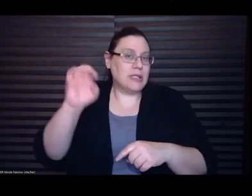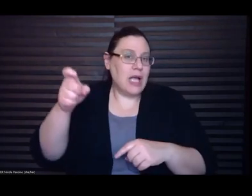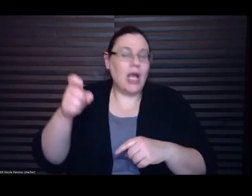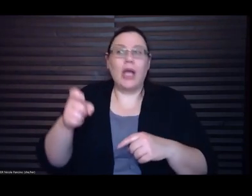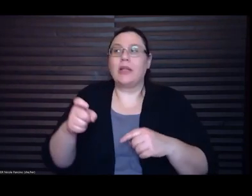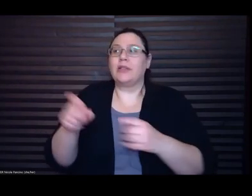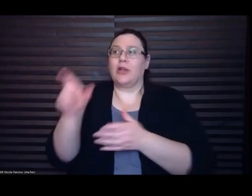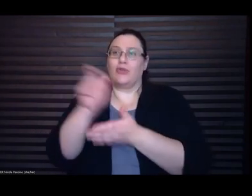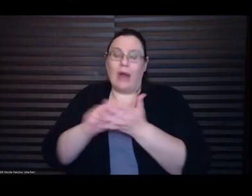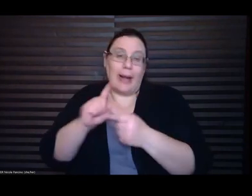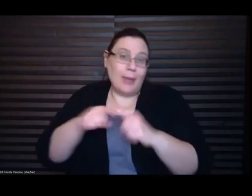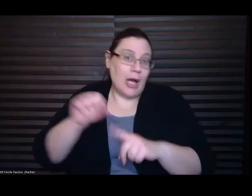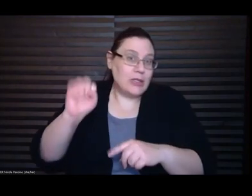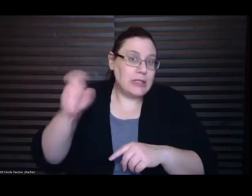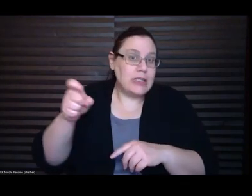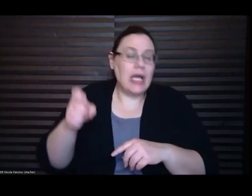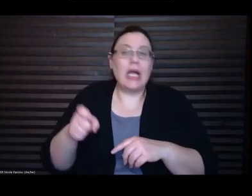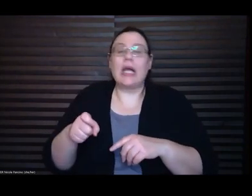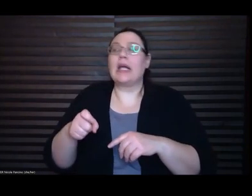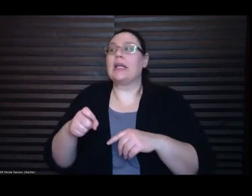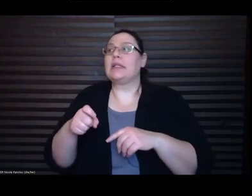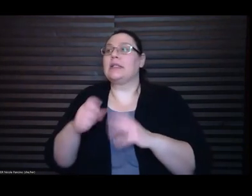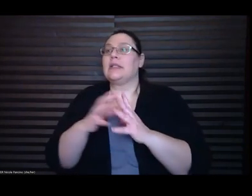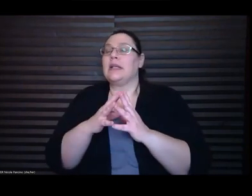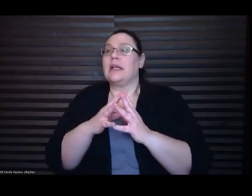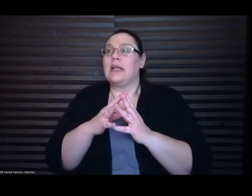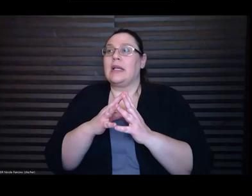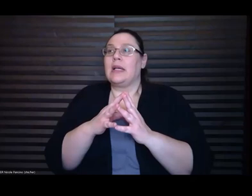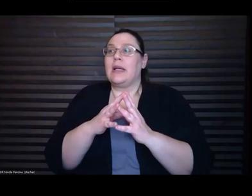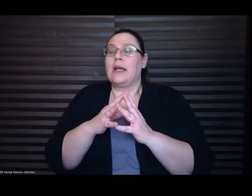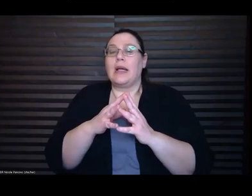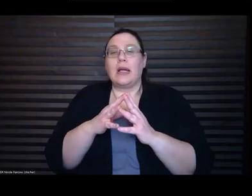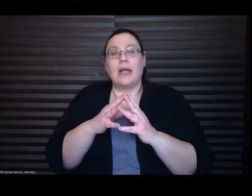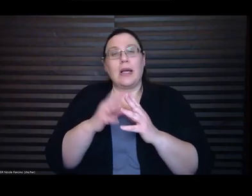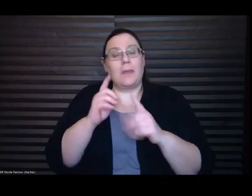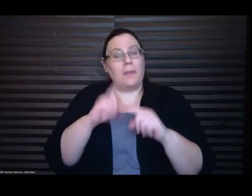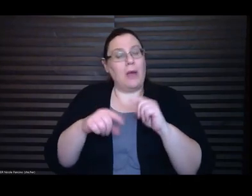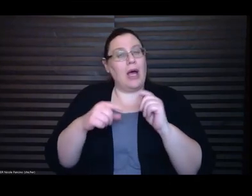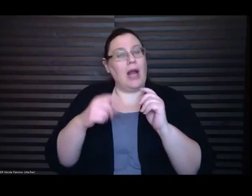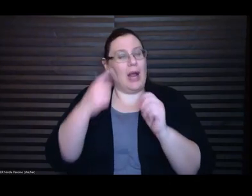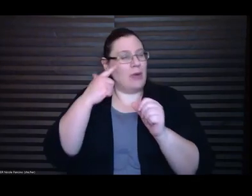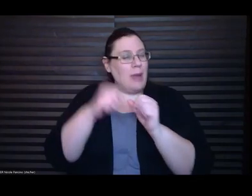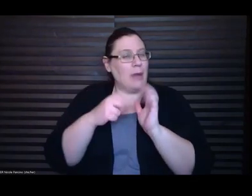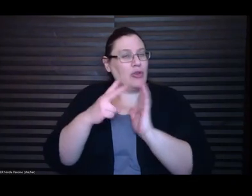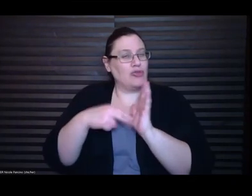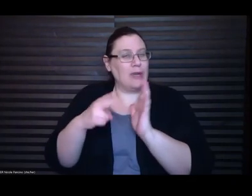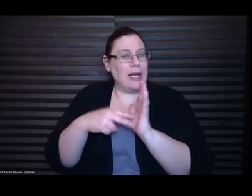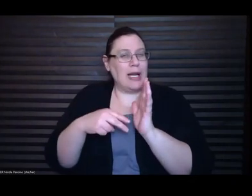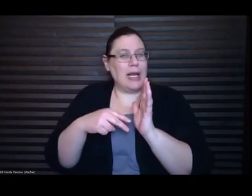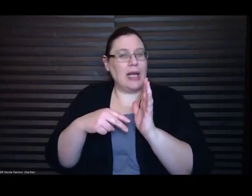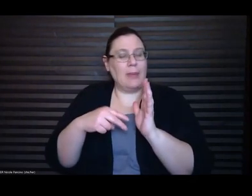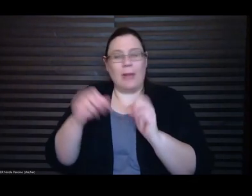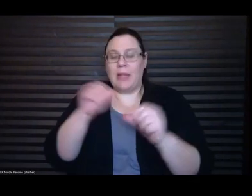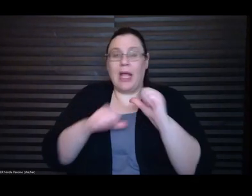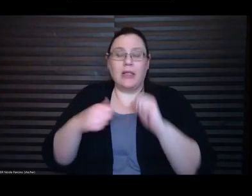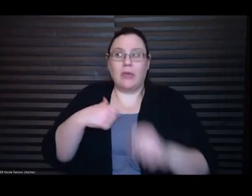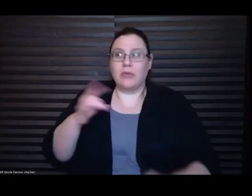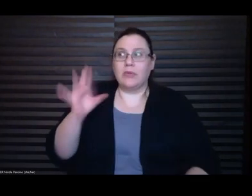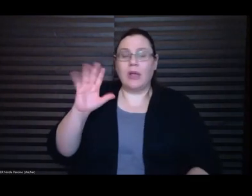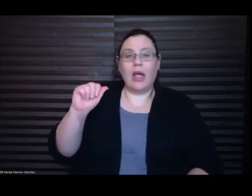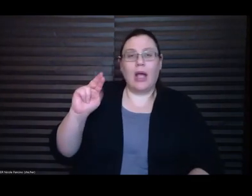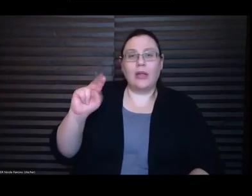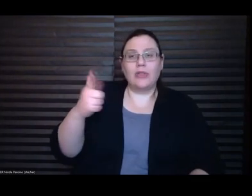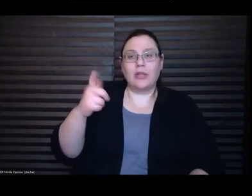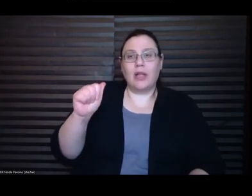plays and I was reading I remember obviously having my mind blown by like Angela Carter and reading The Bloody Chamber and being like oh my god like you know it's a word it's like every